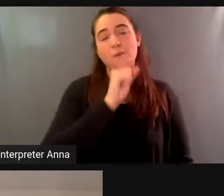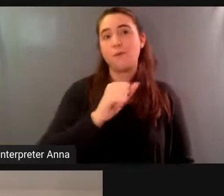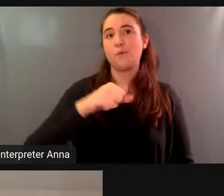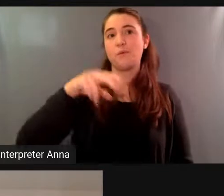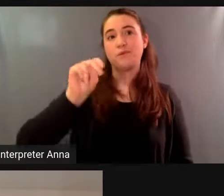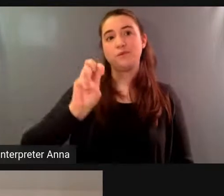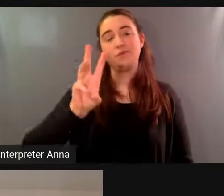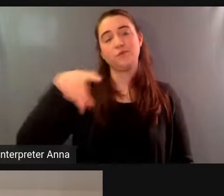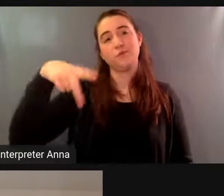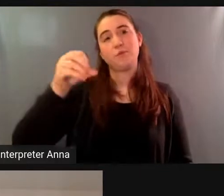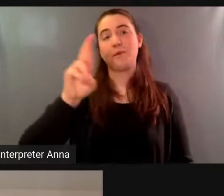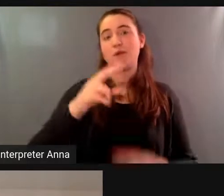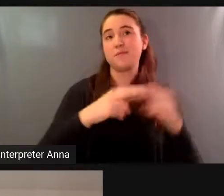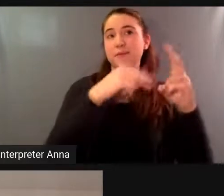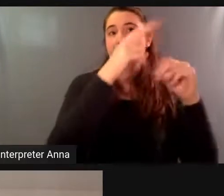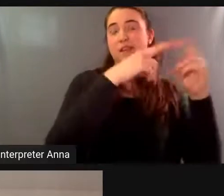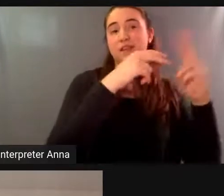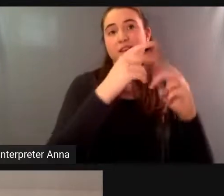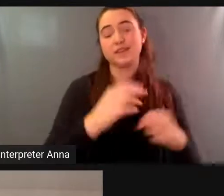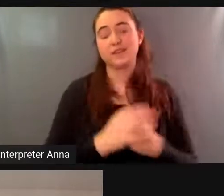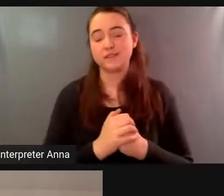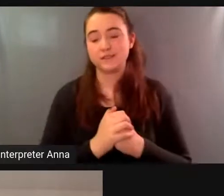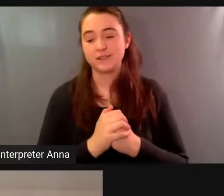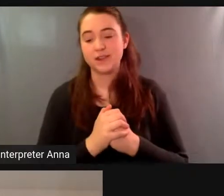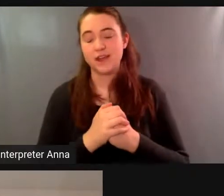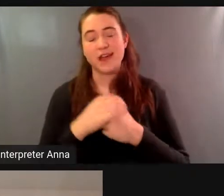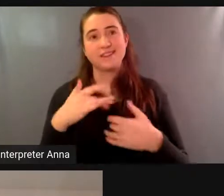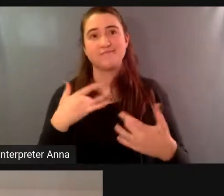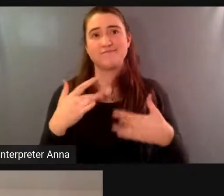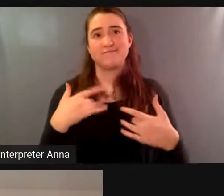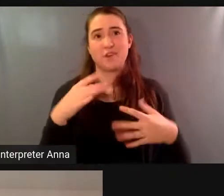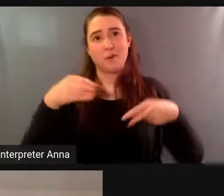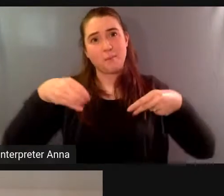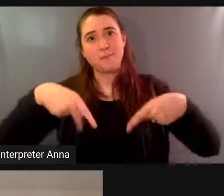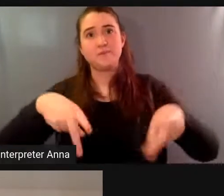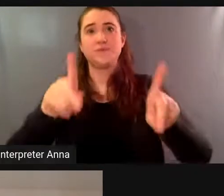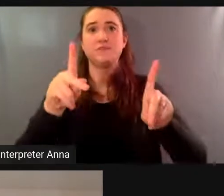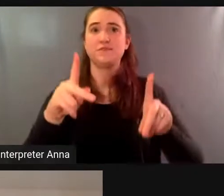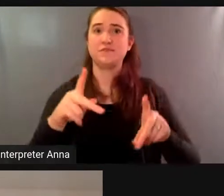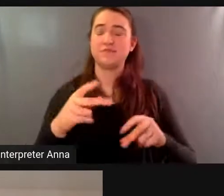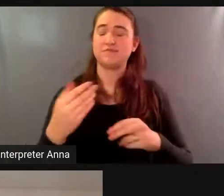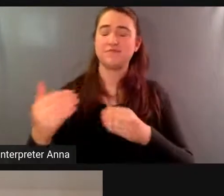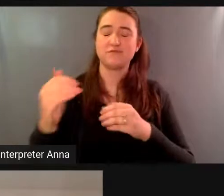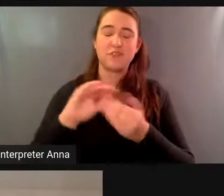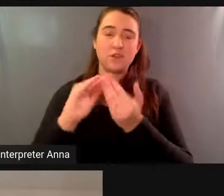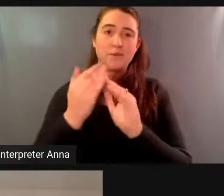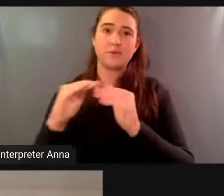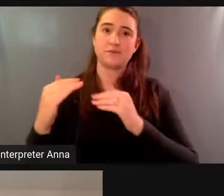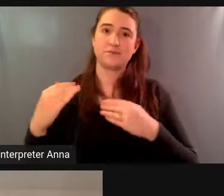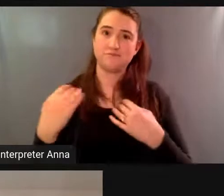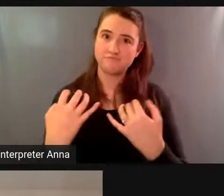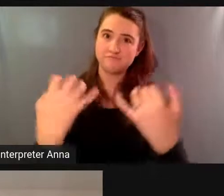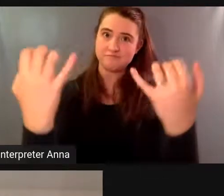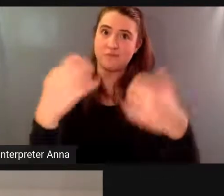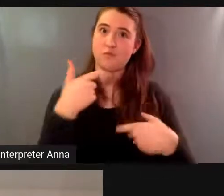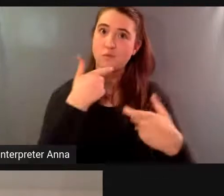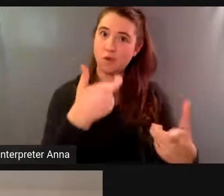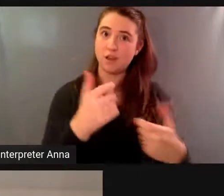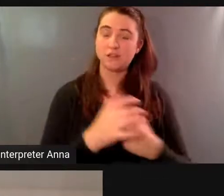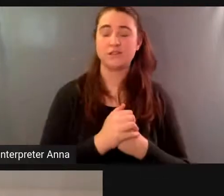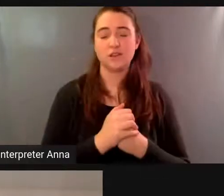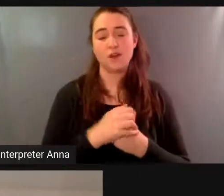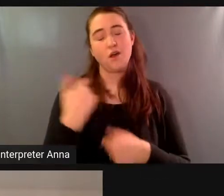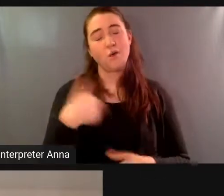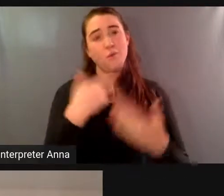films on the grounds of newport polo and in many public parks and on beaches um we are hoping this summer to be able to